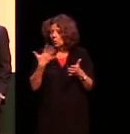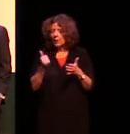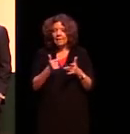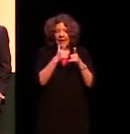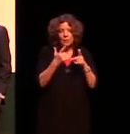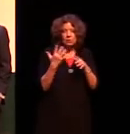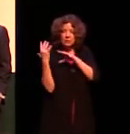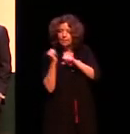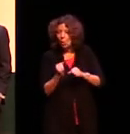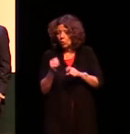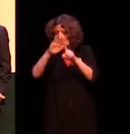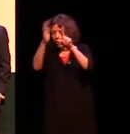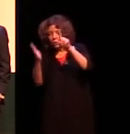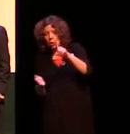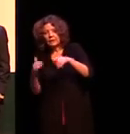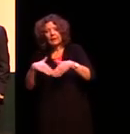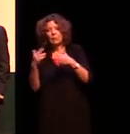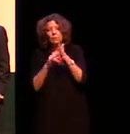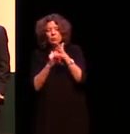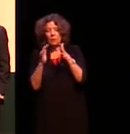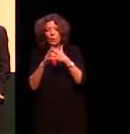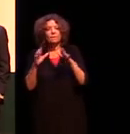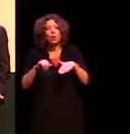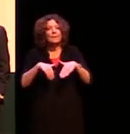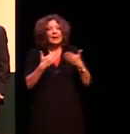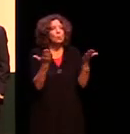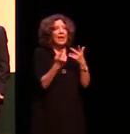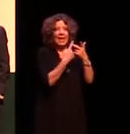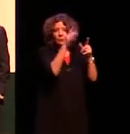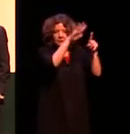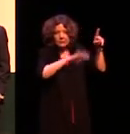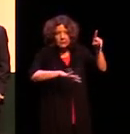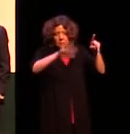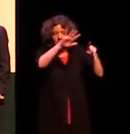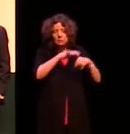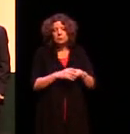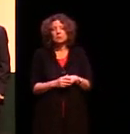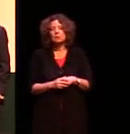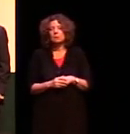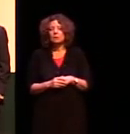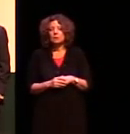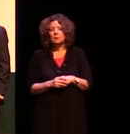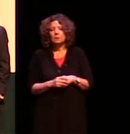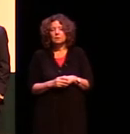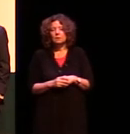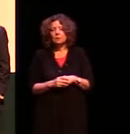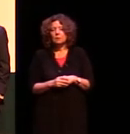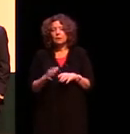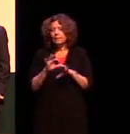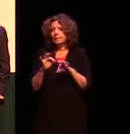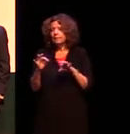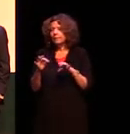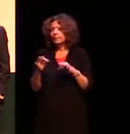or maybe anywhere in New South Wales from anywhere else because well there's a lot of protocols in